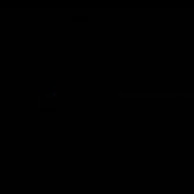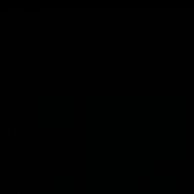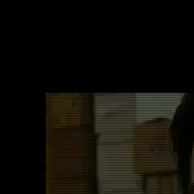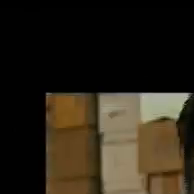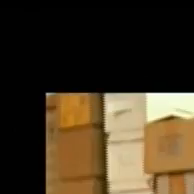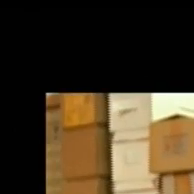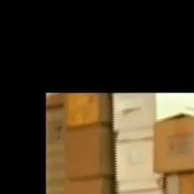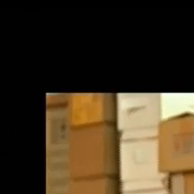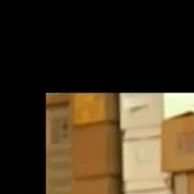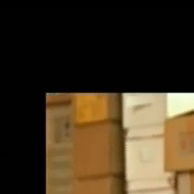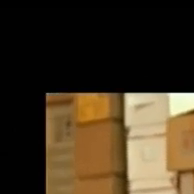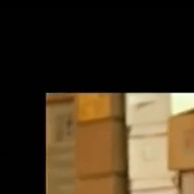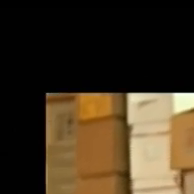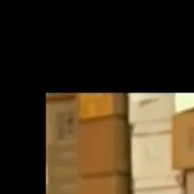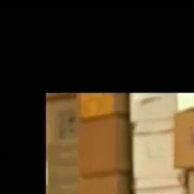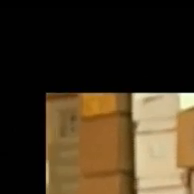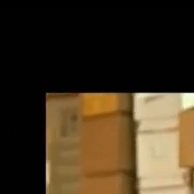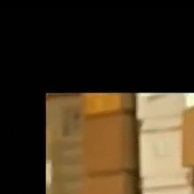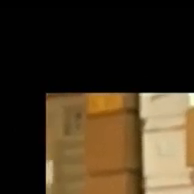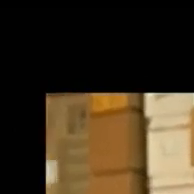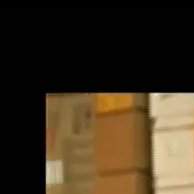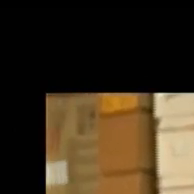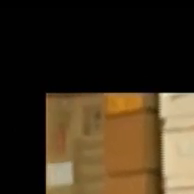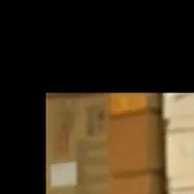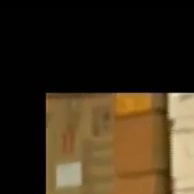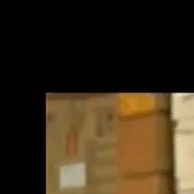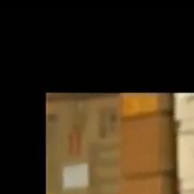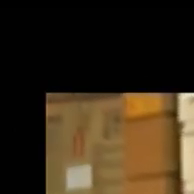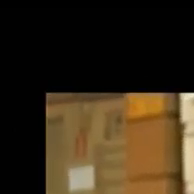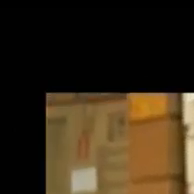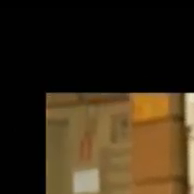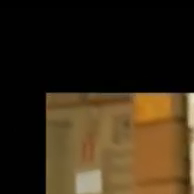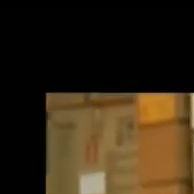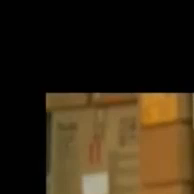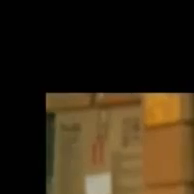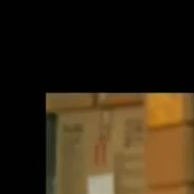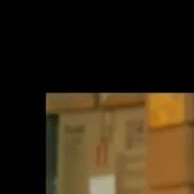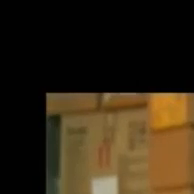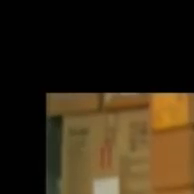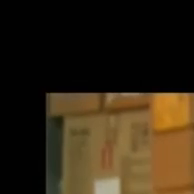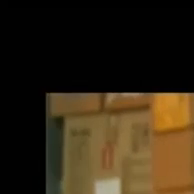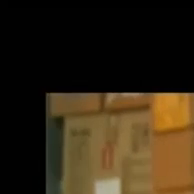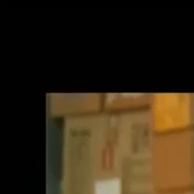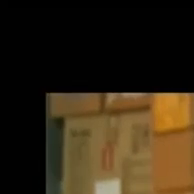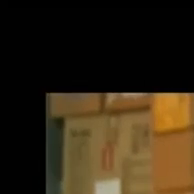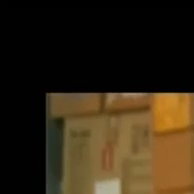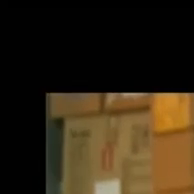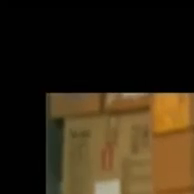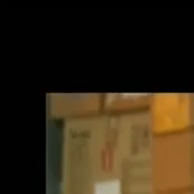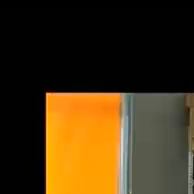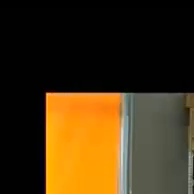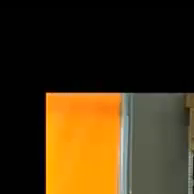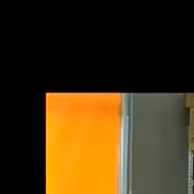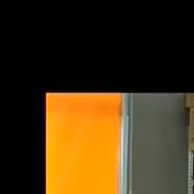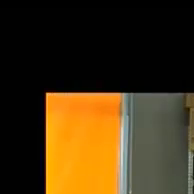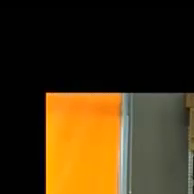I felt it was something I could do, and I knew I had the experience and qualifications.